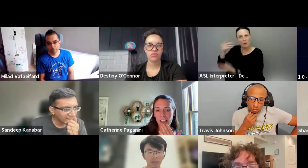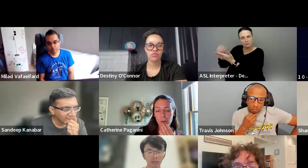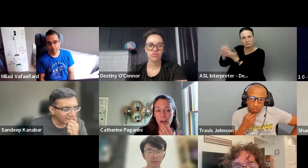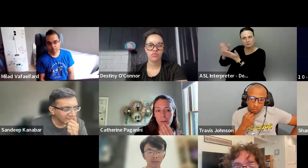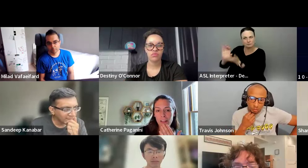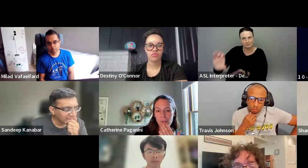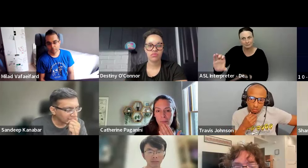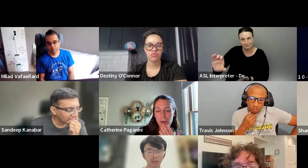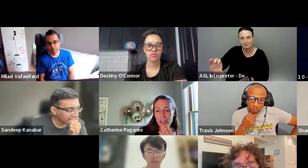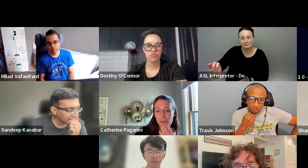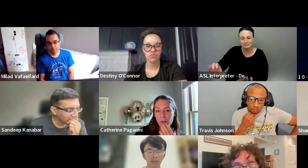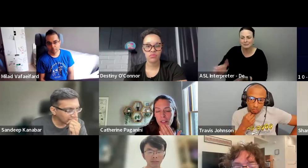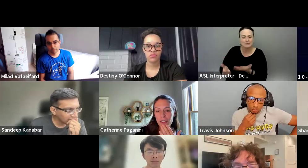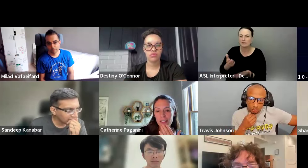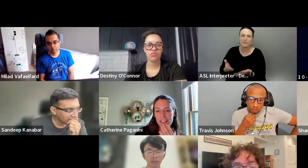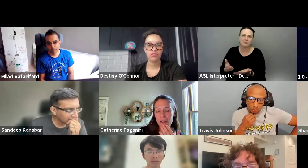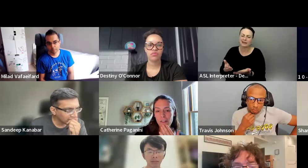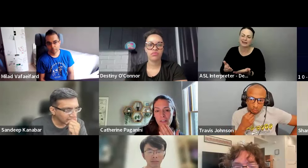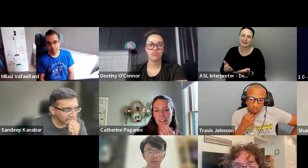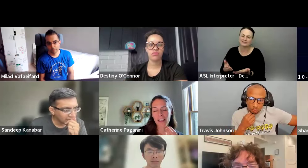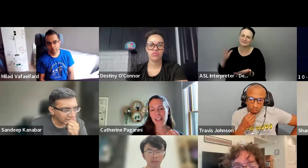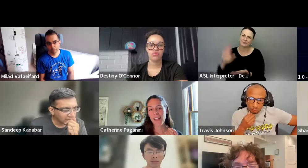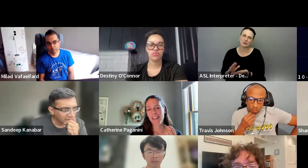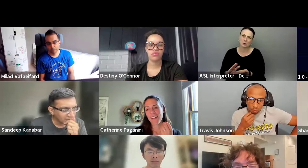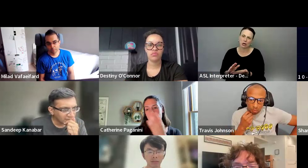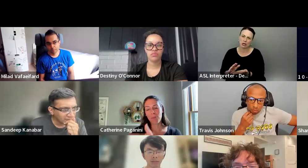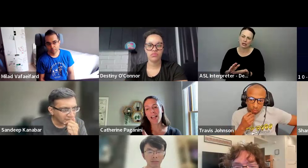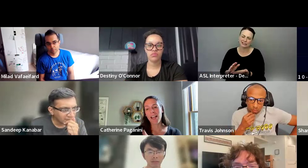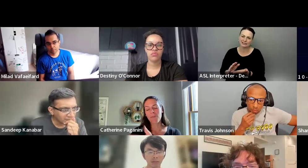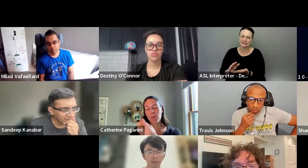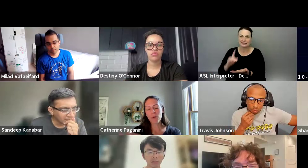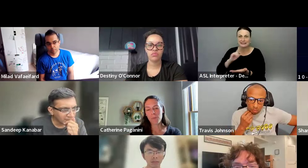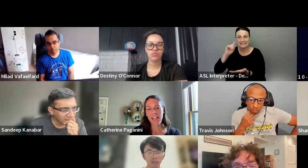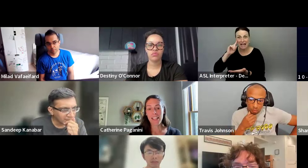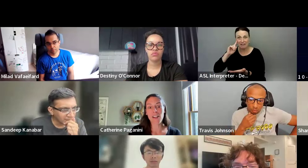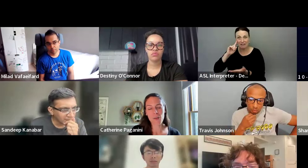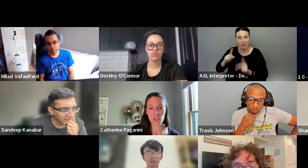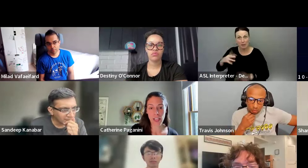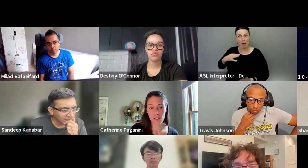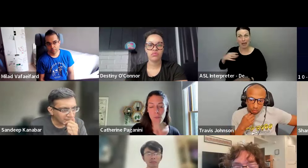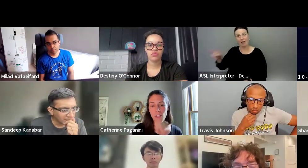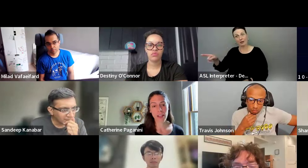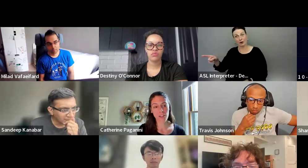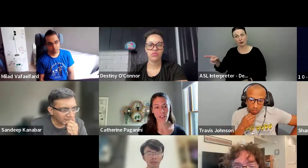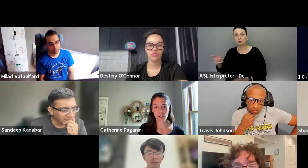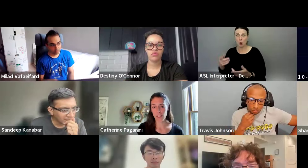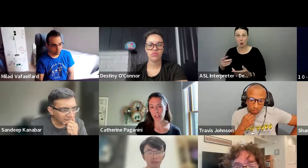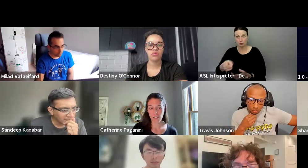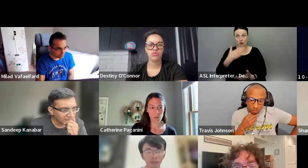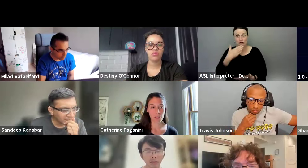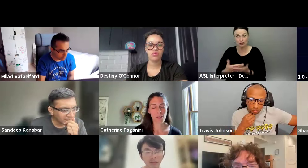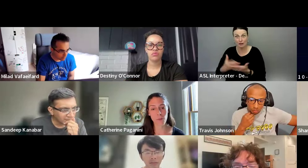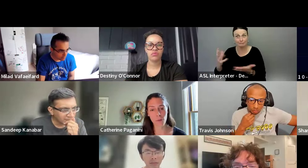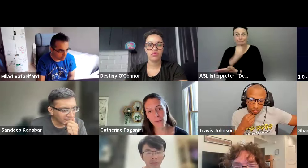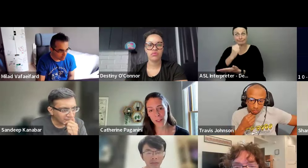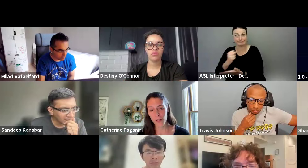Uh, there are probably much fewer deaf, uh, applier people who apply there. So your chances are much higher to actually